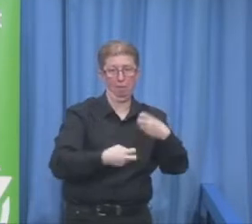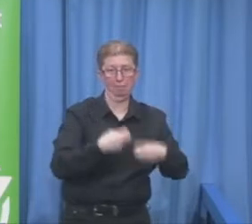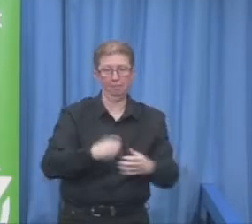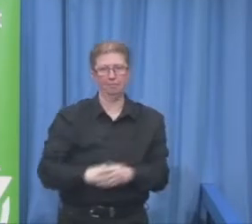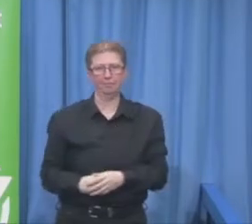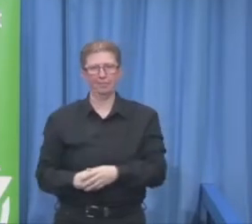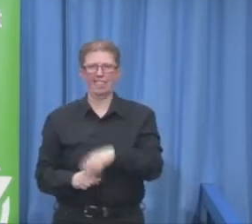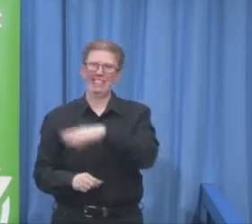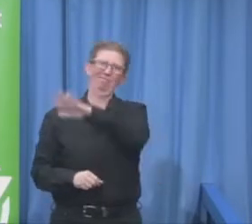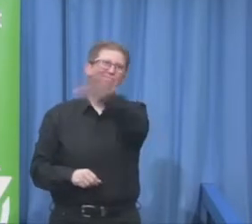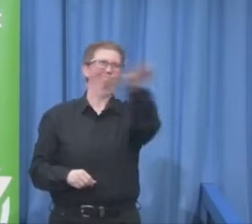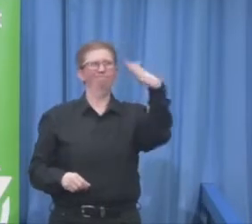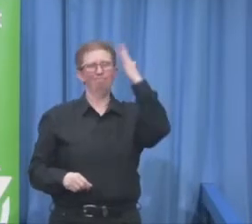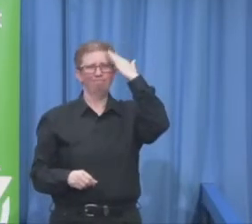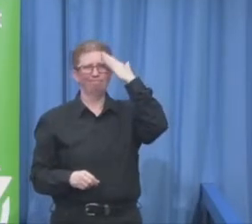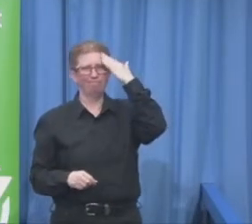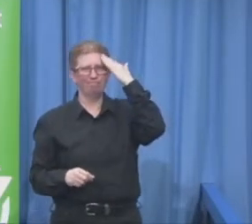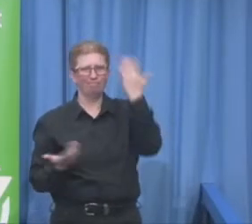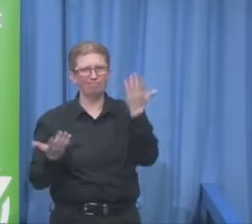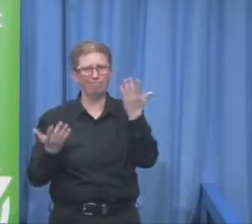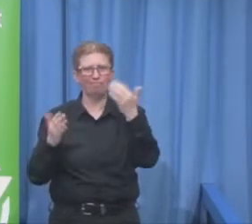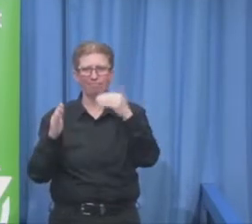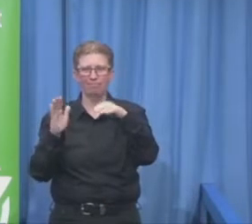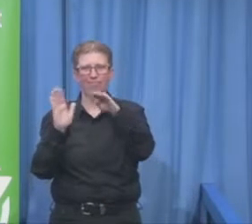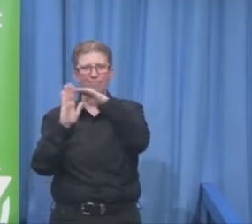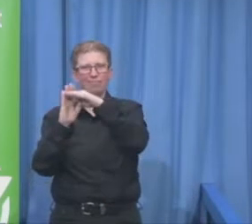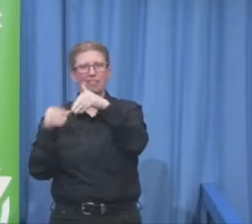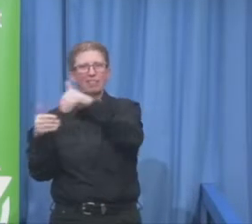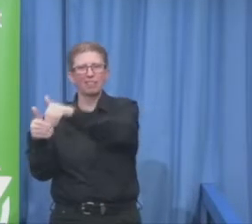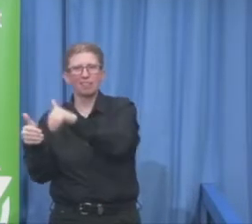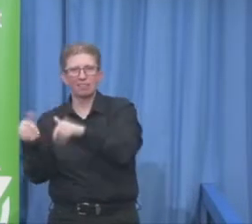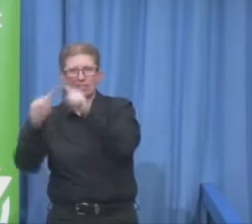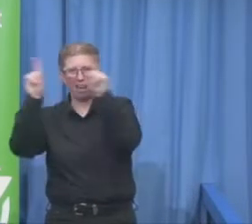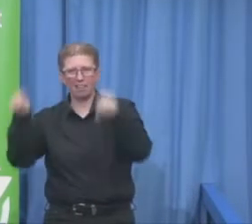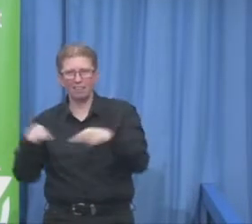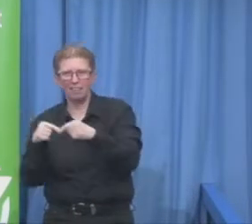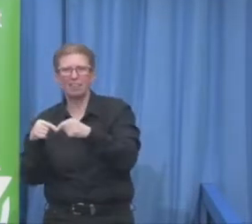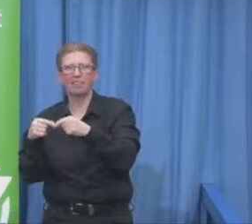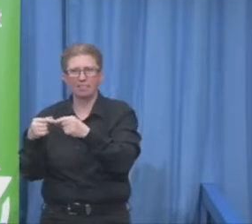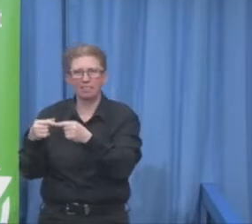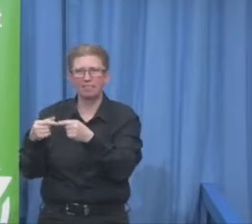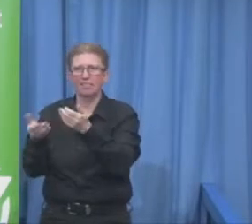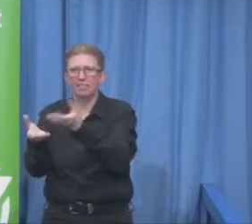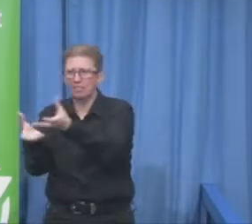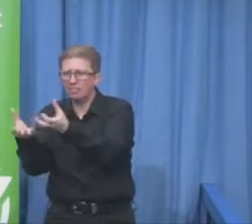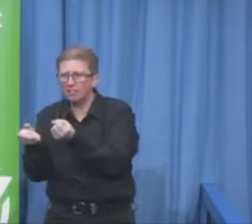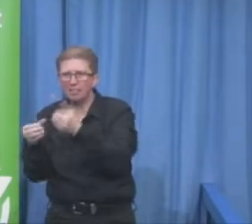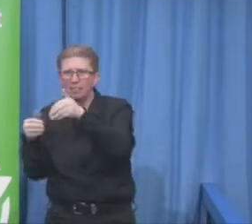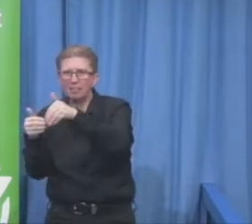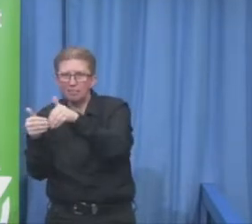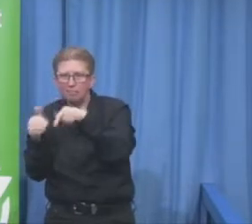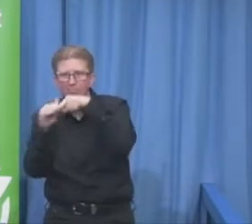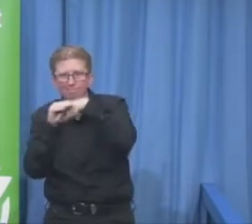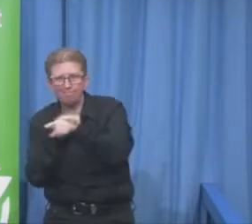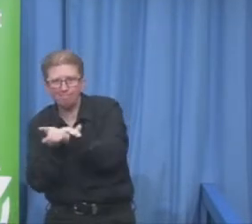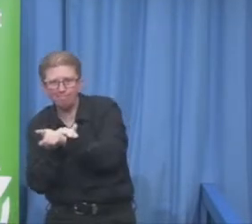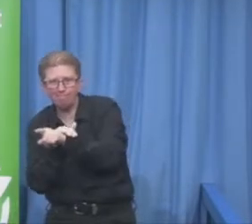the topic so it's not only regarding employment but also other topics it's very